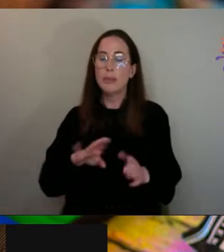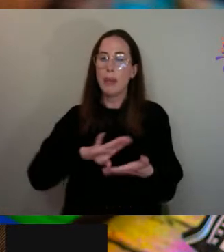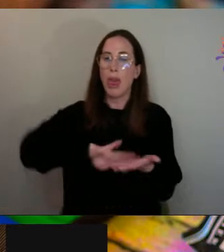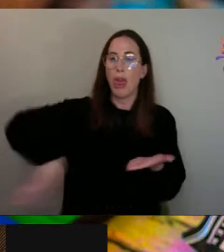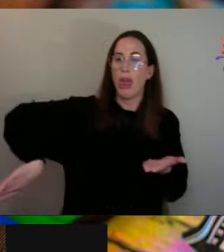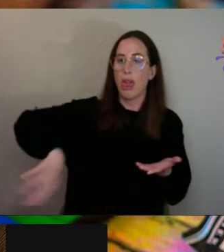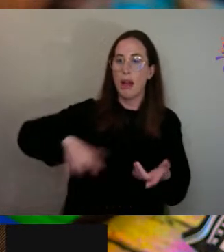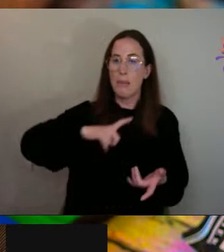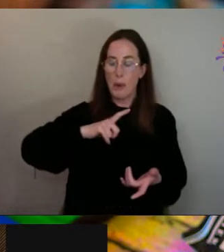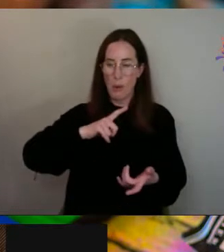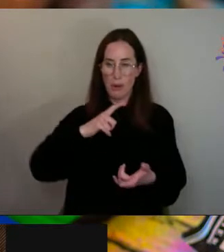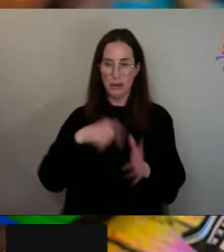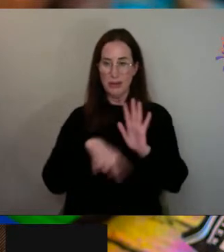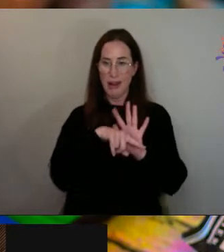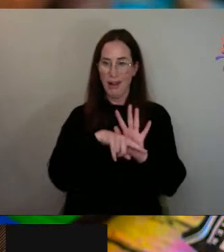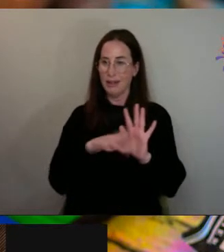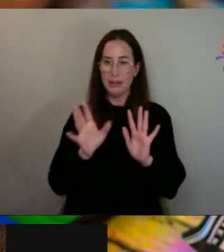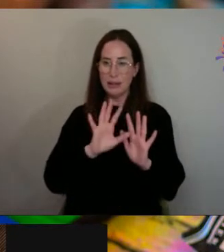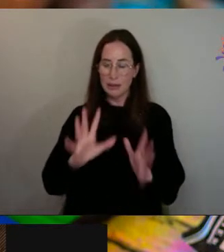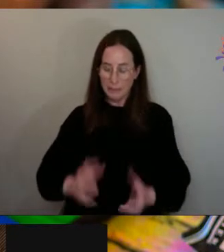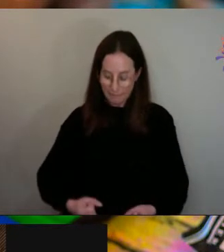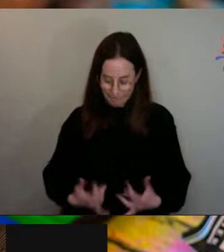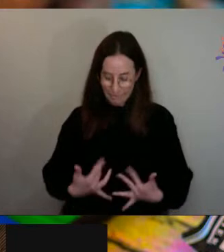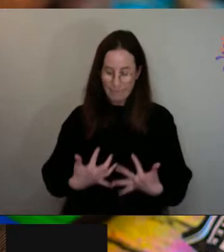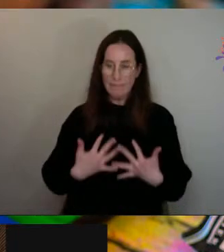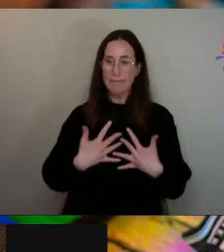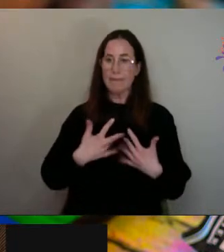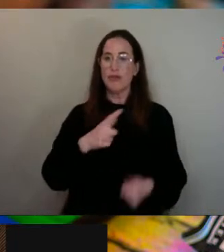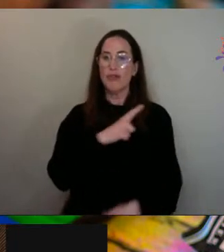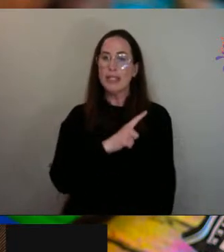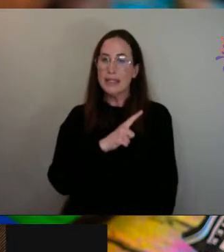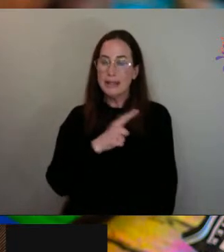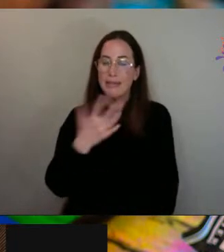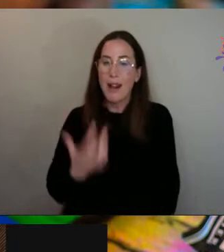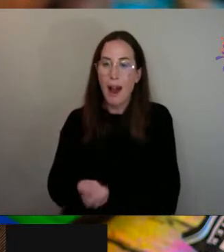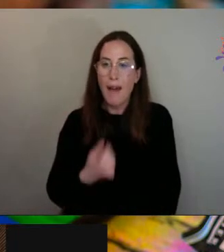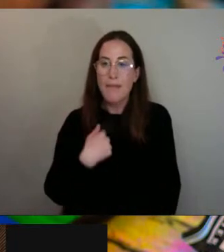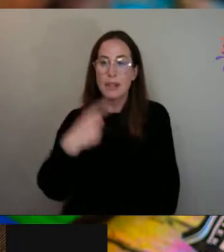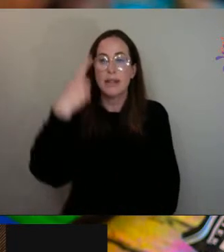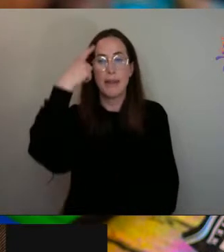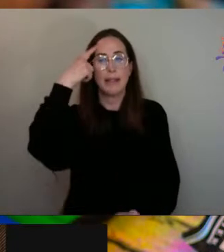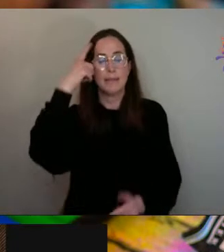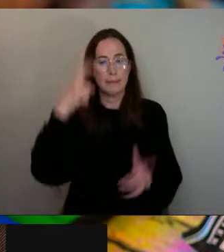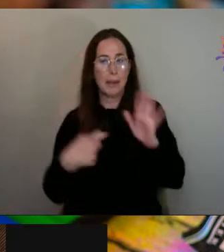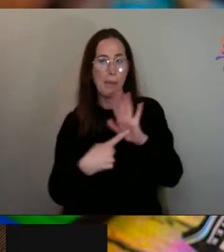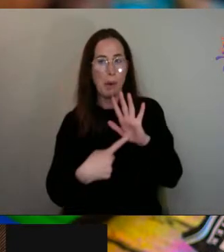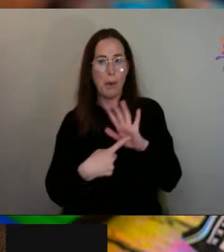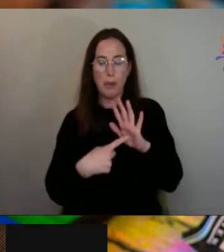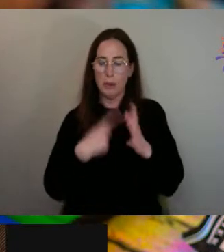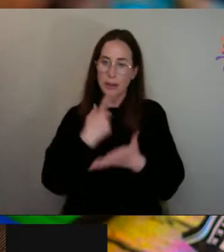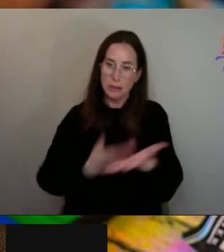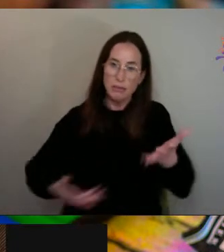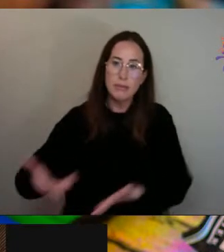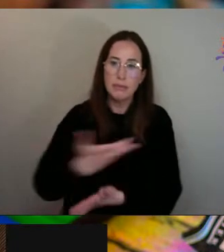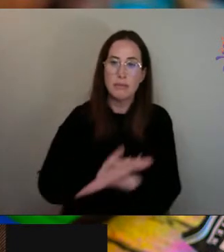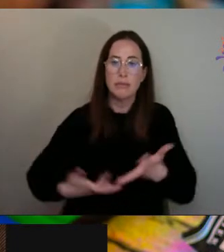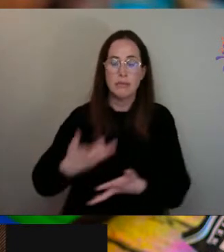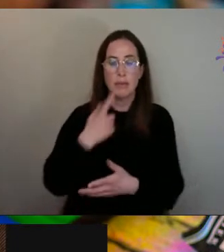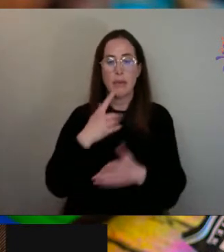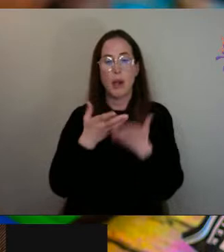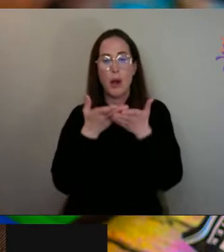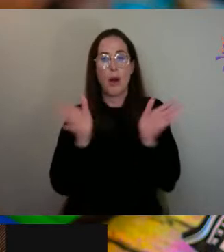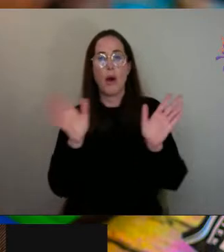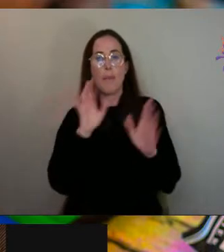you feel them or you feel that they're negative. They're giving you messages. And I think it's really important that we we speak more openly about